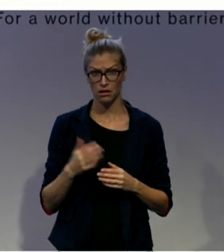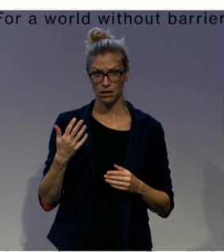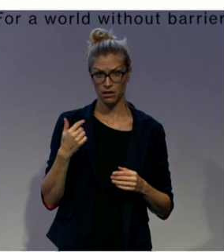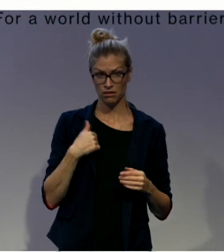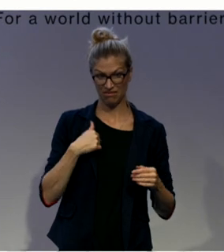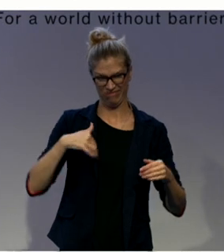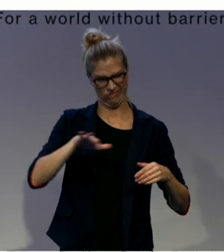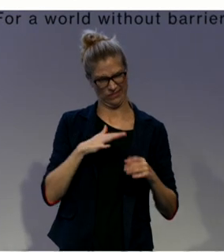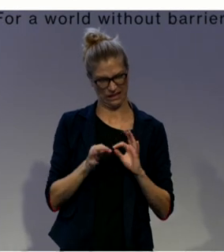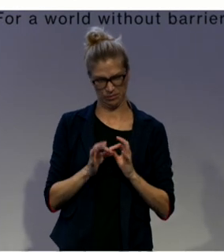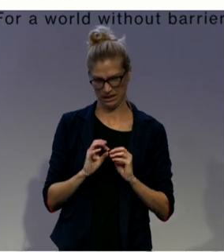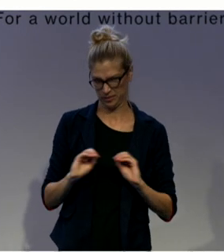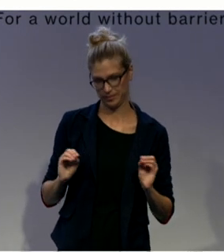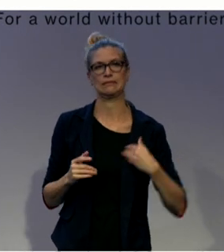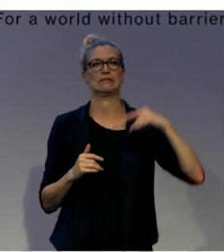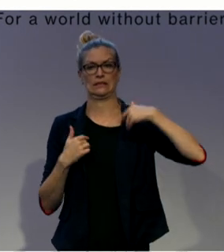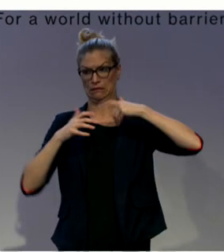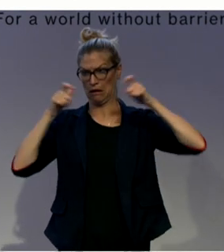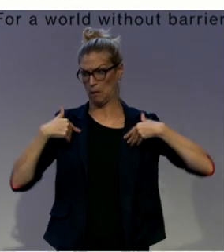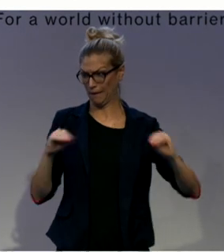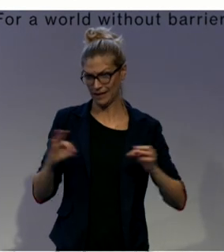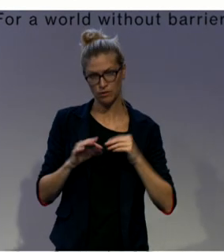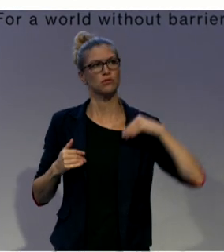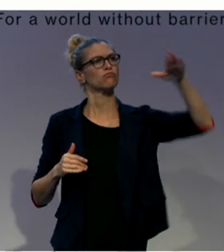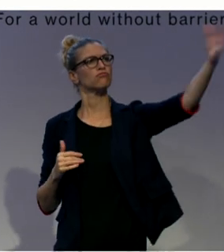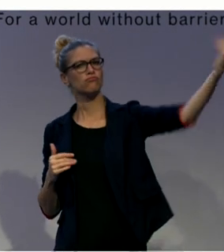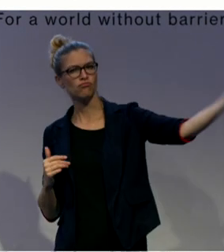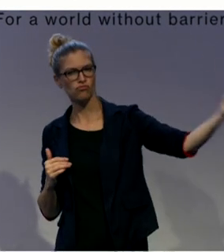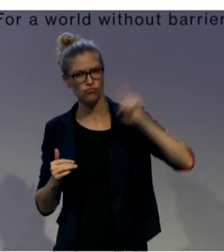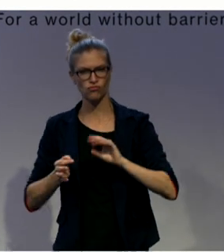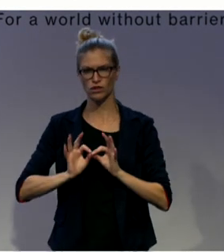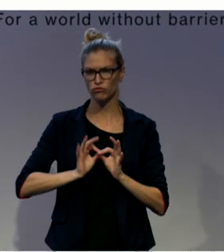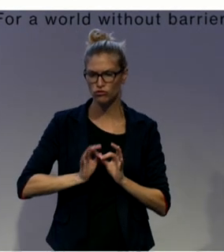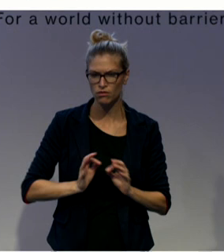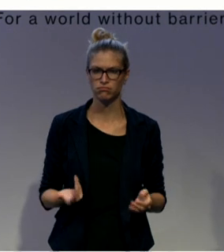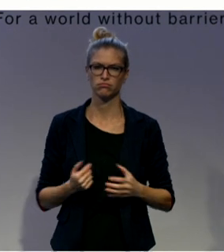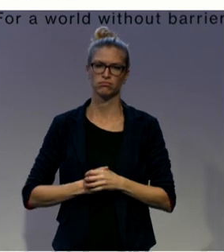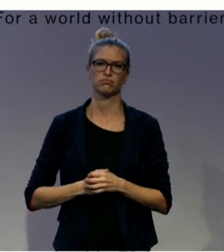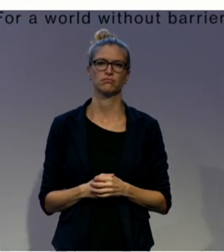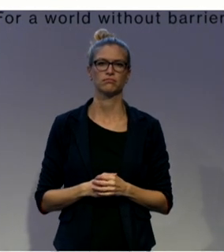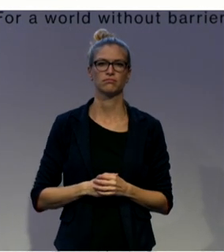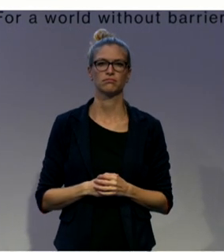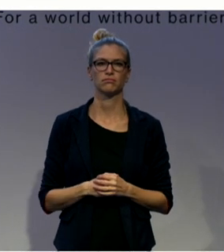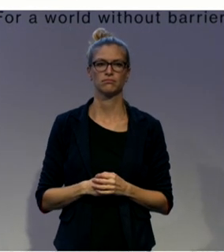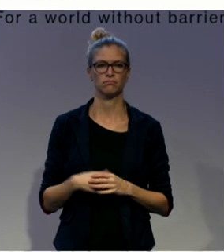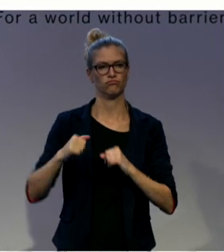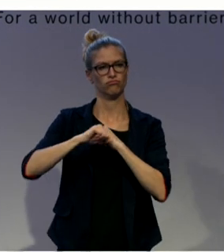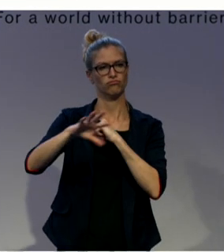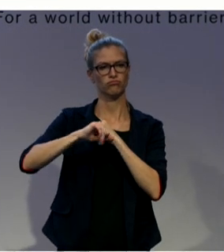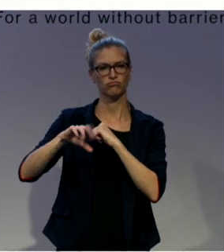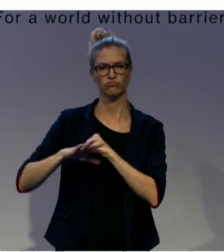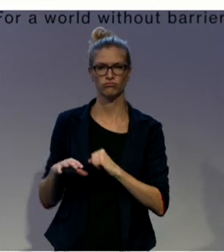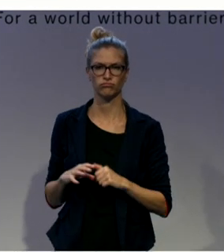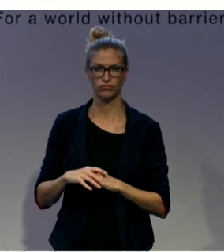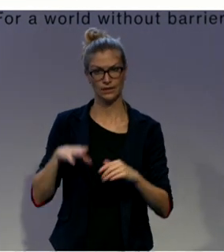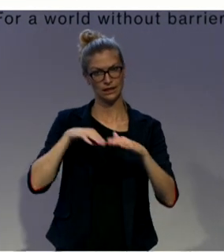We also promote accessibility youth encounters. In